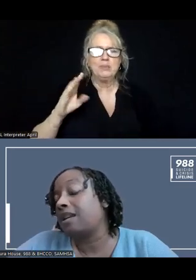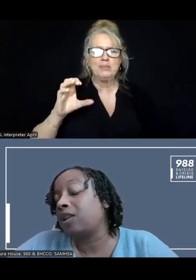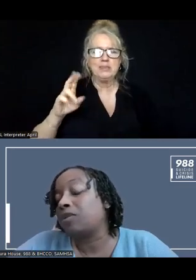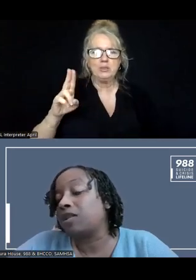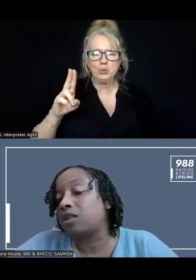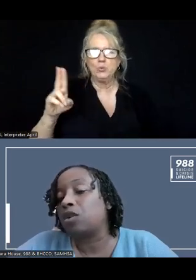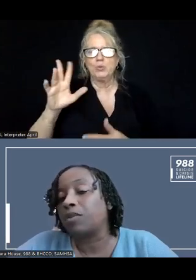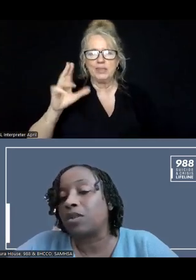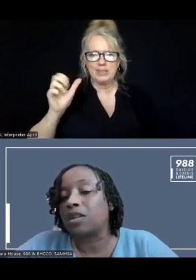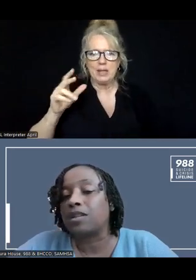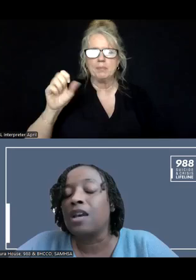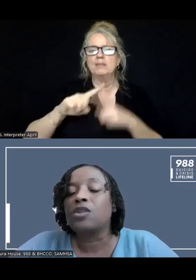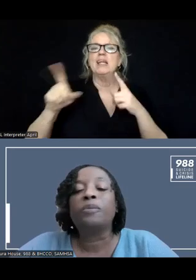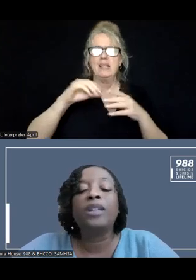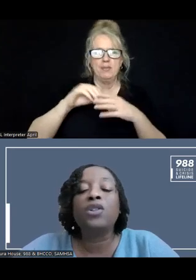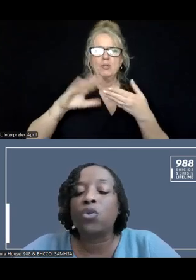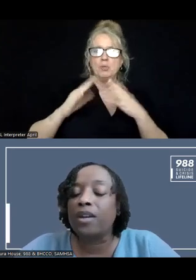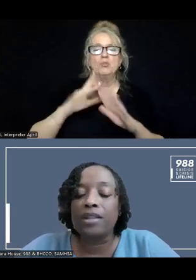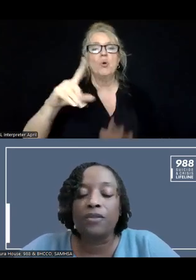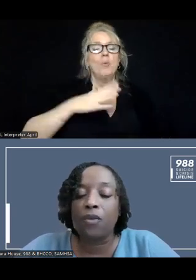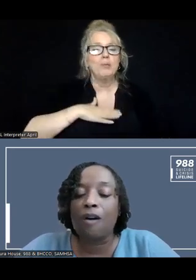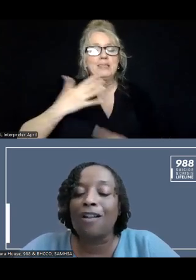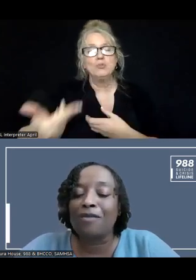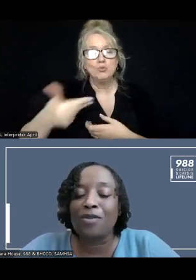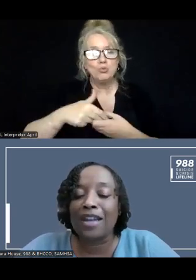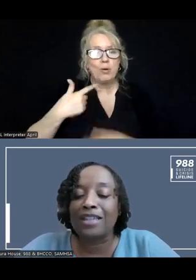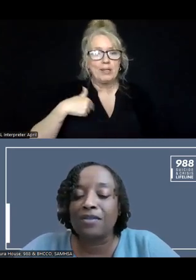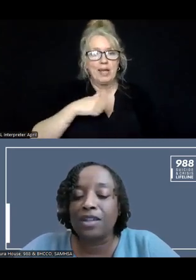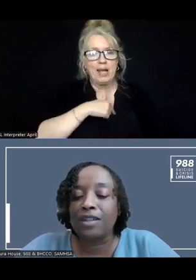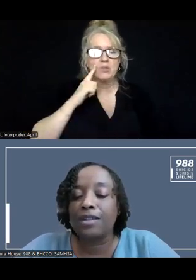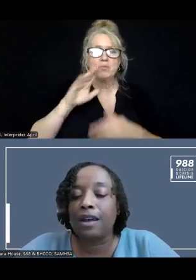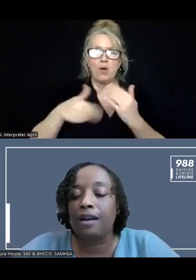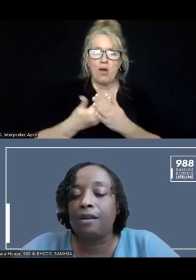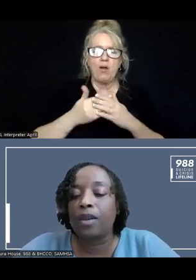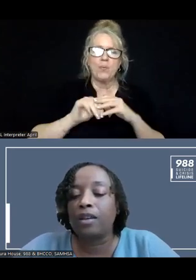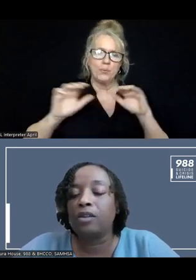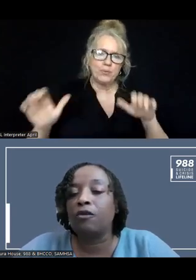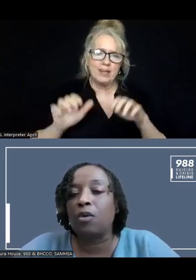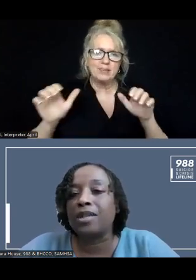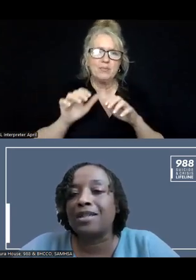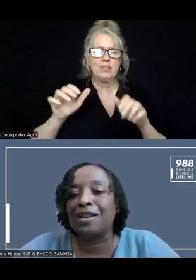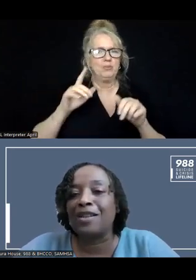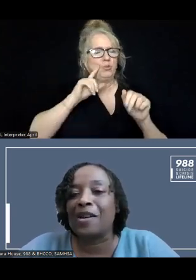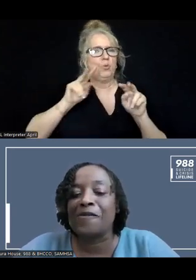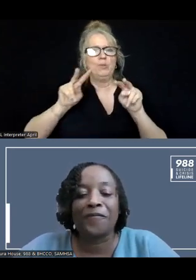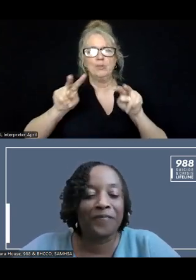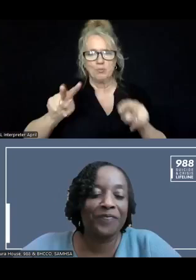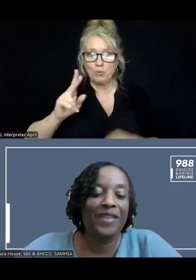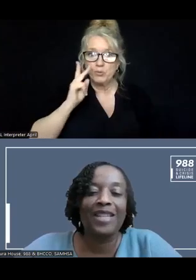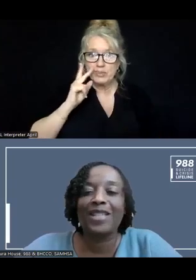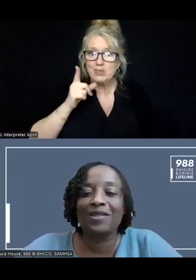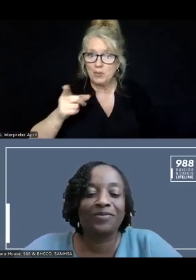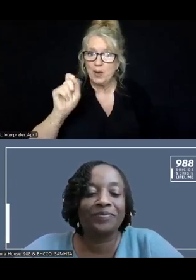and in HBCU communities. So please join us for all of those activities. We look forward to seeing you there.